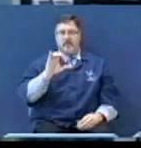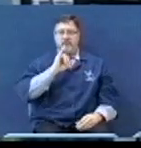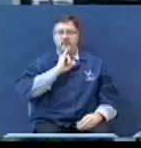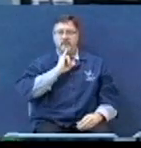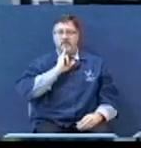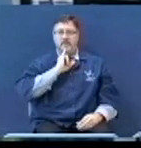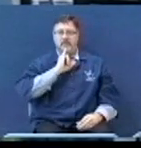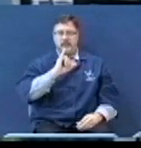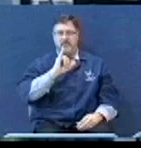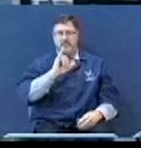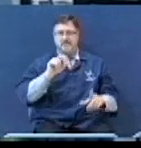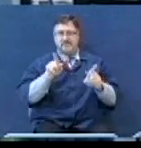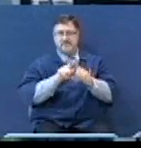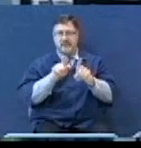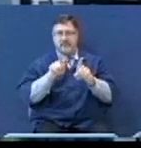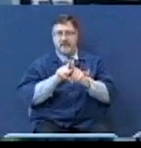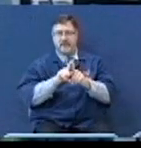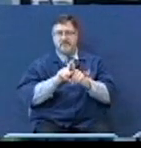with a criminal.